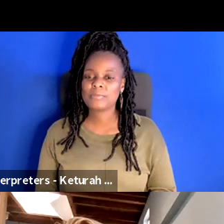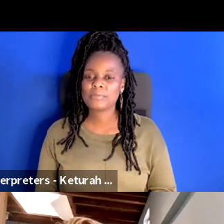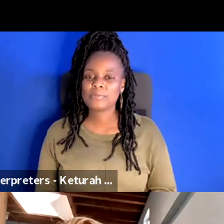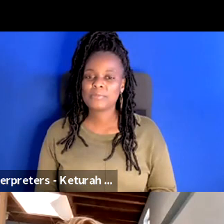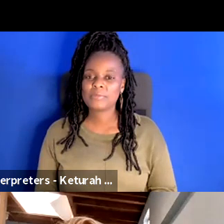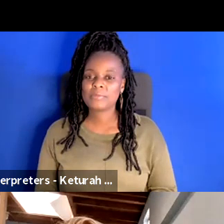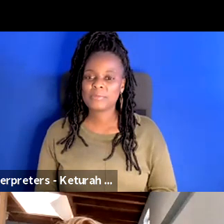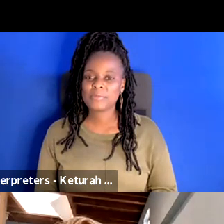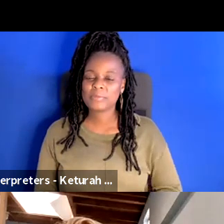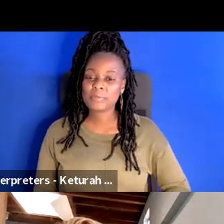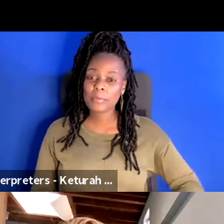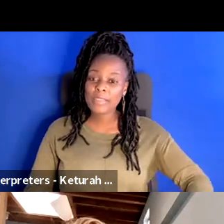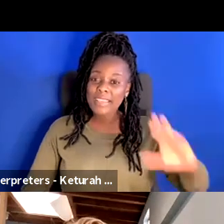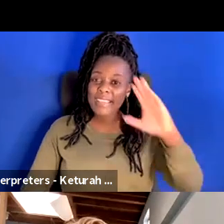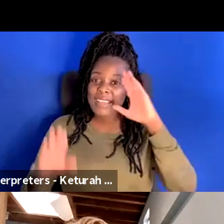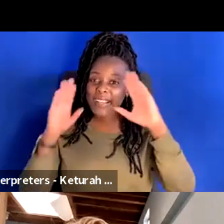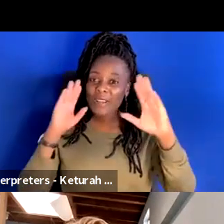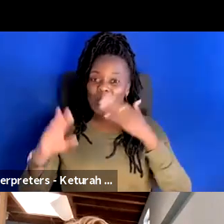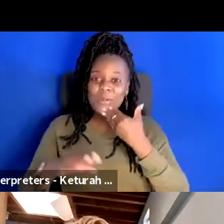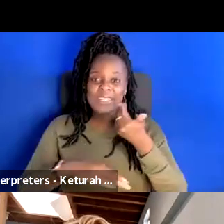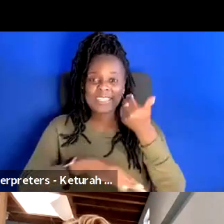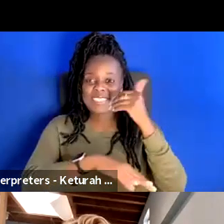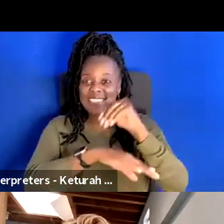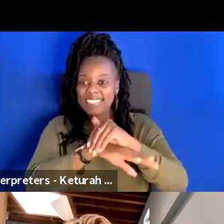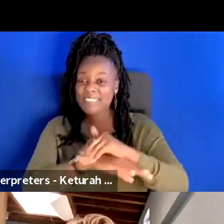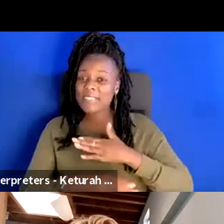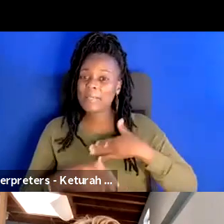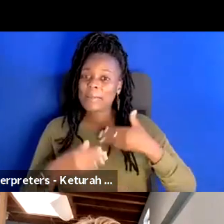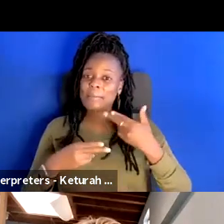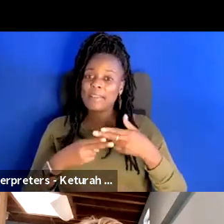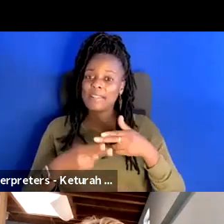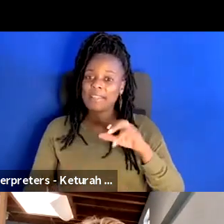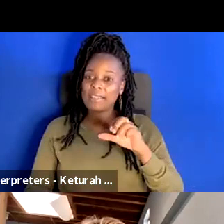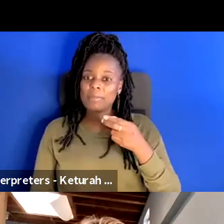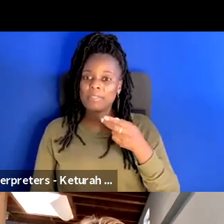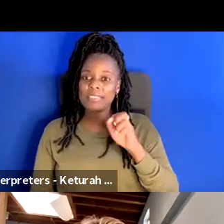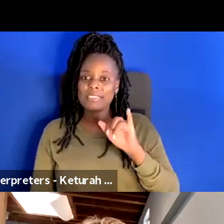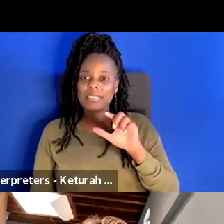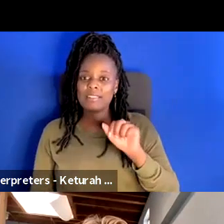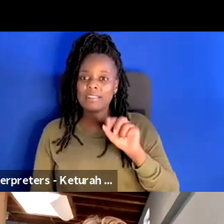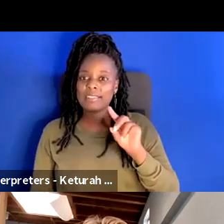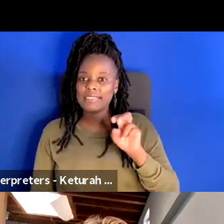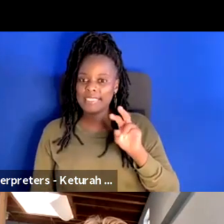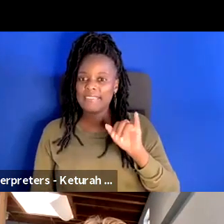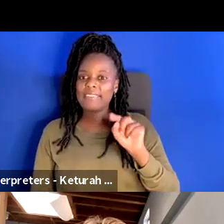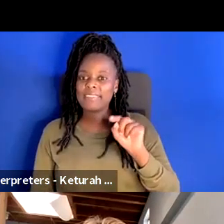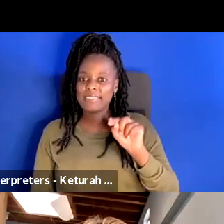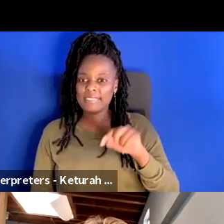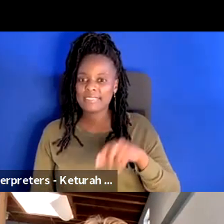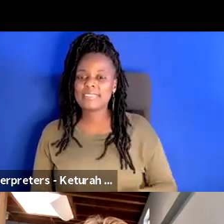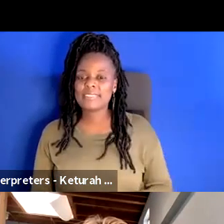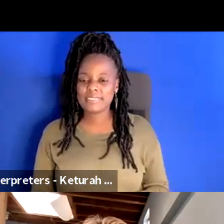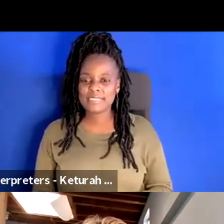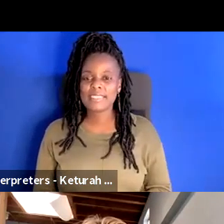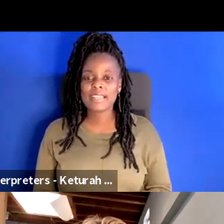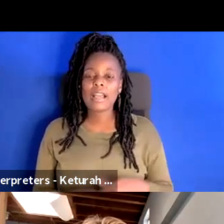Hello, good evening. Hi, Sheila. My name is Sheila DeVitt, and I am the front of house manager at the San